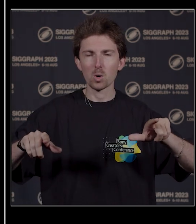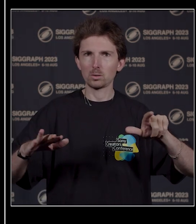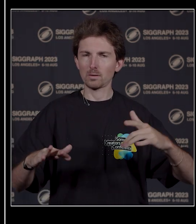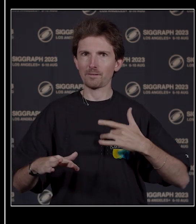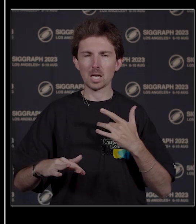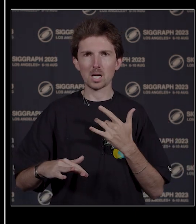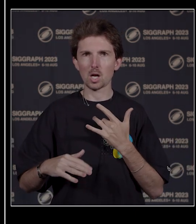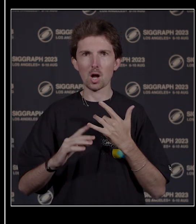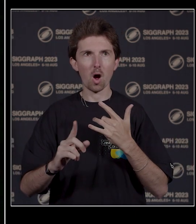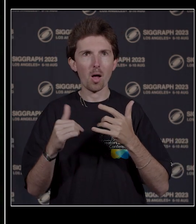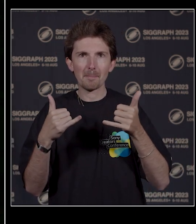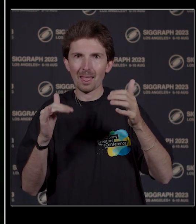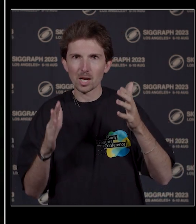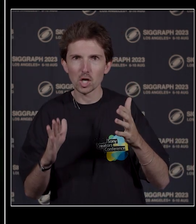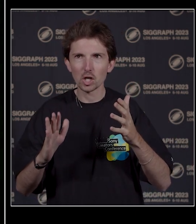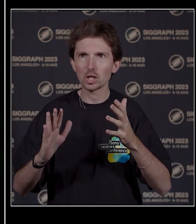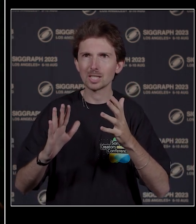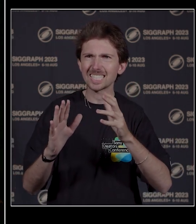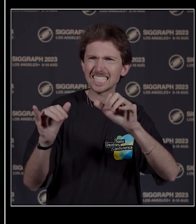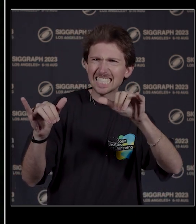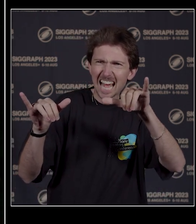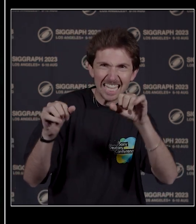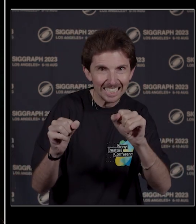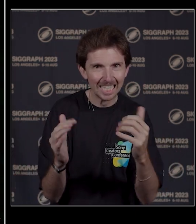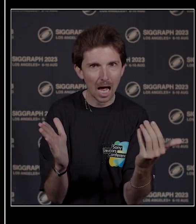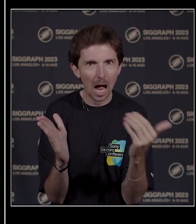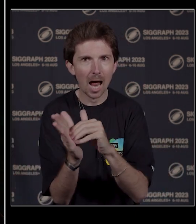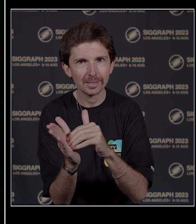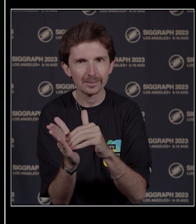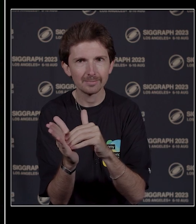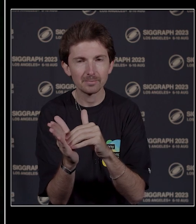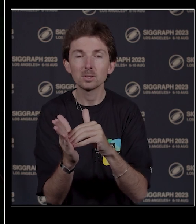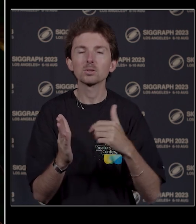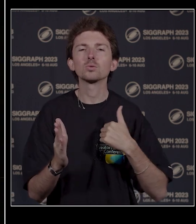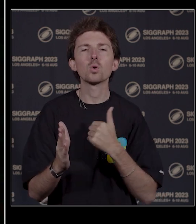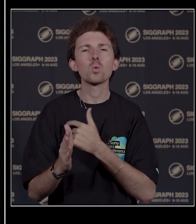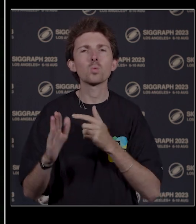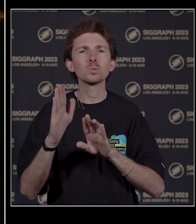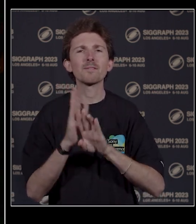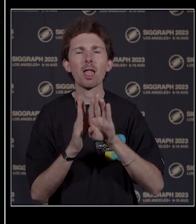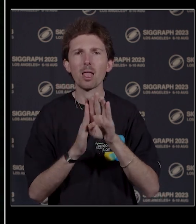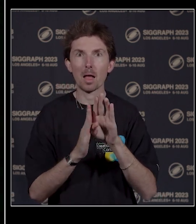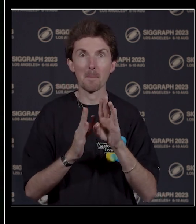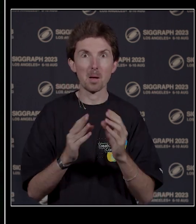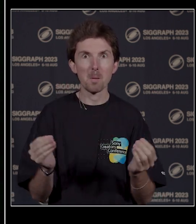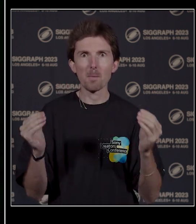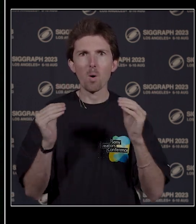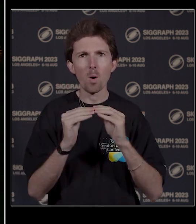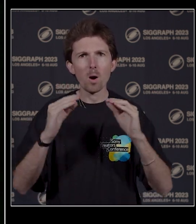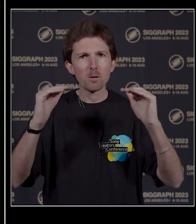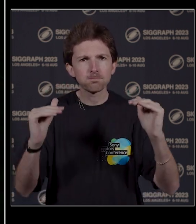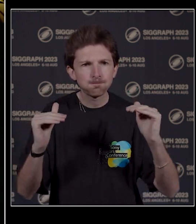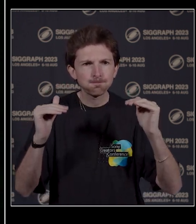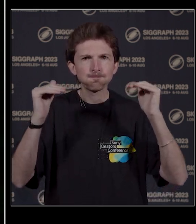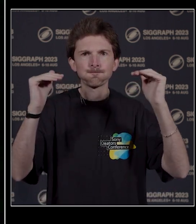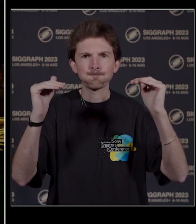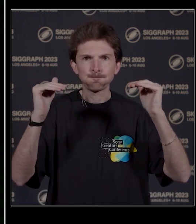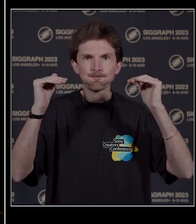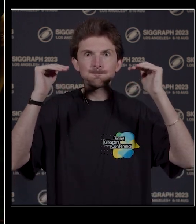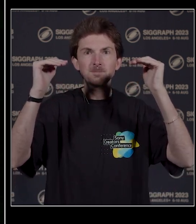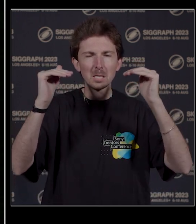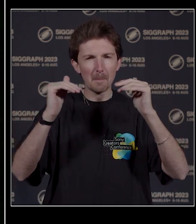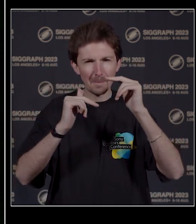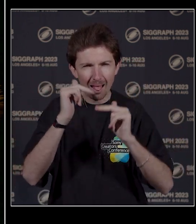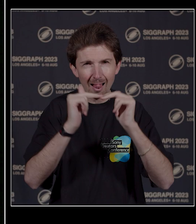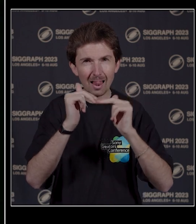We asked, how do we evolve our cinematic storytelling to push the envelope even further, while building on the innovation of the no